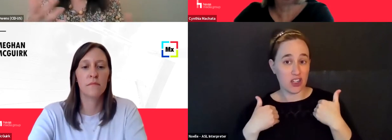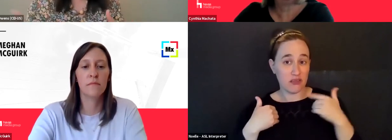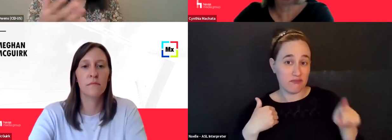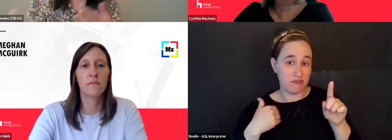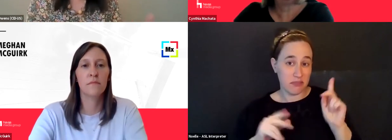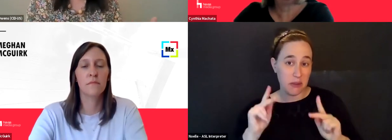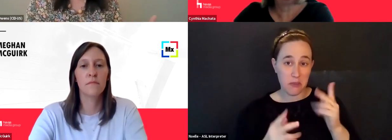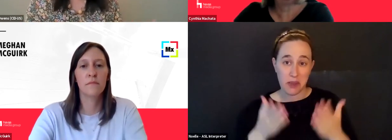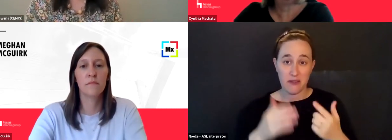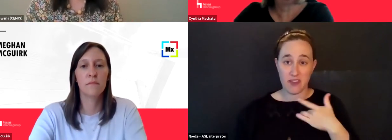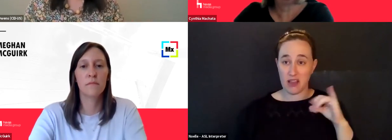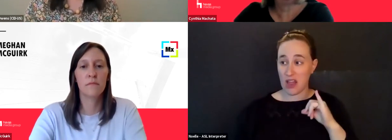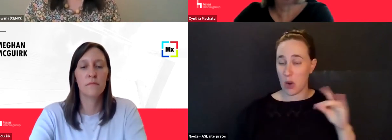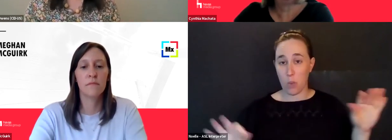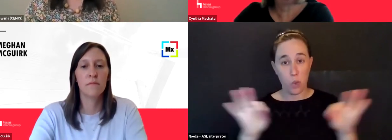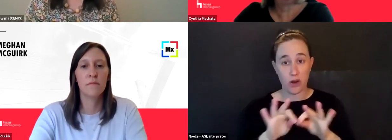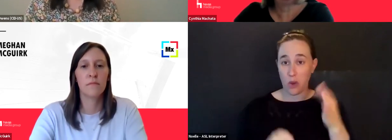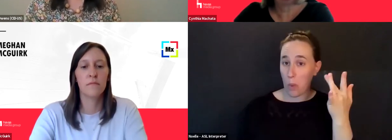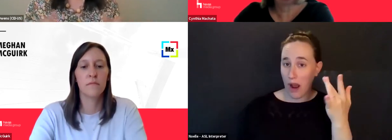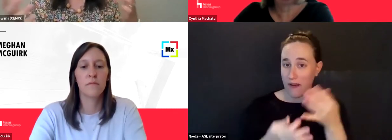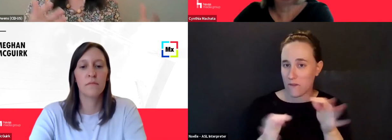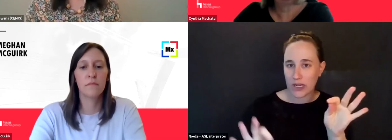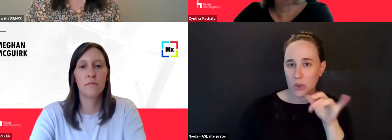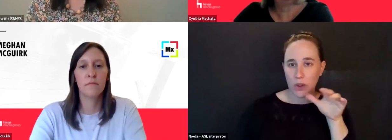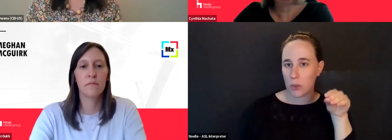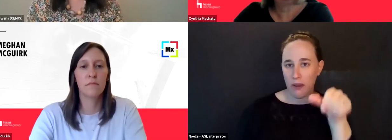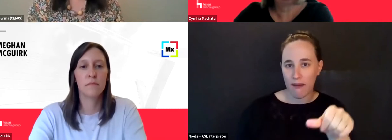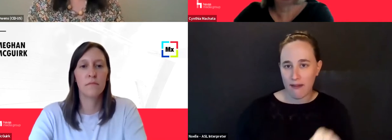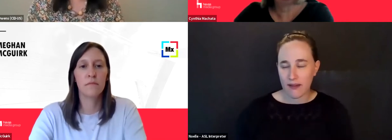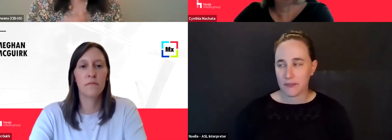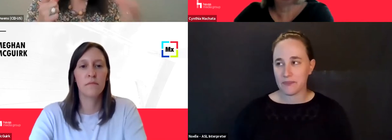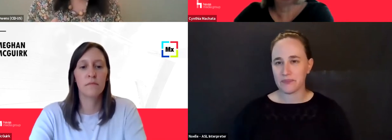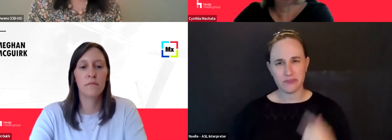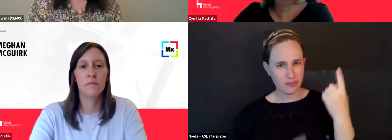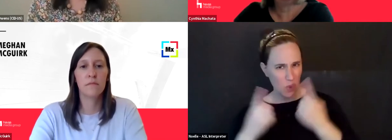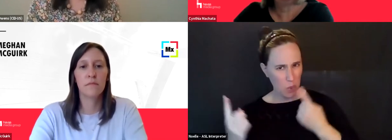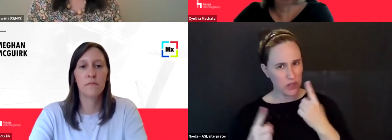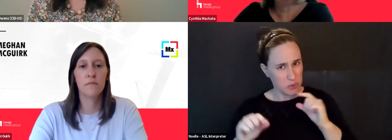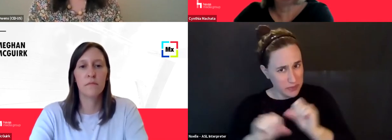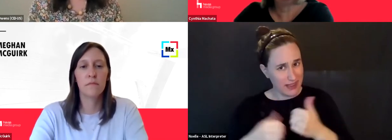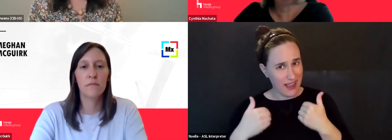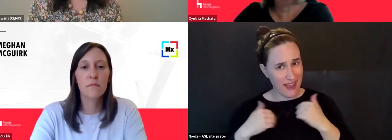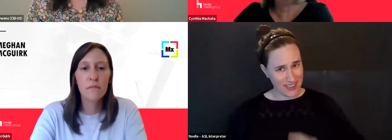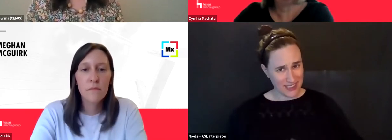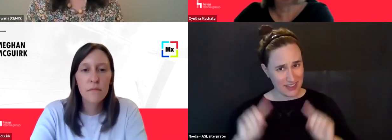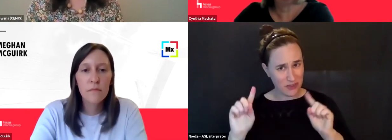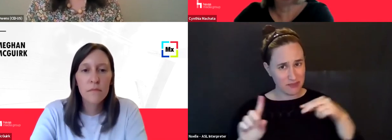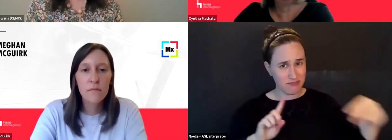know. I think it'd be interesting to, to understand if there are generally generational differences on the attitudes